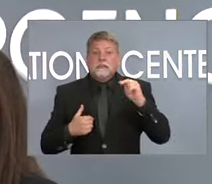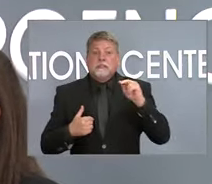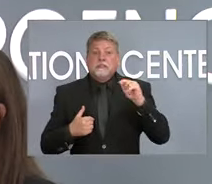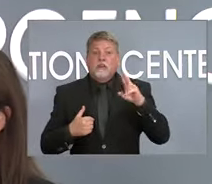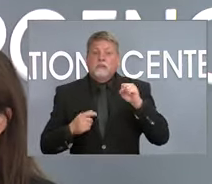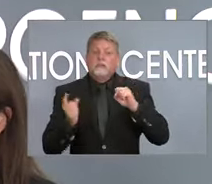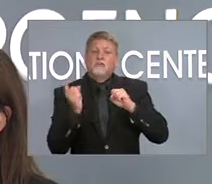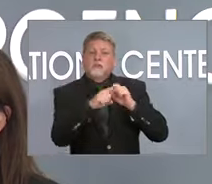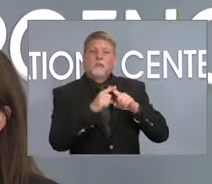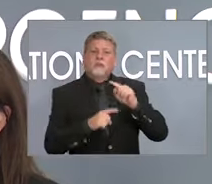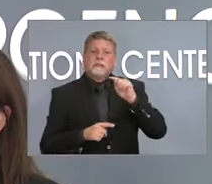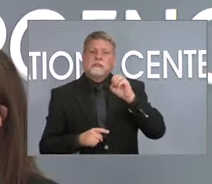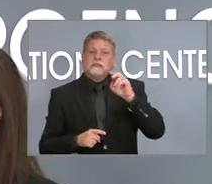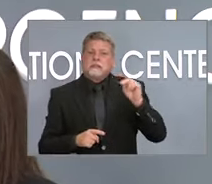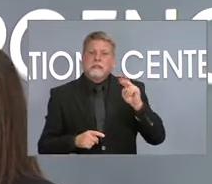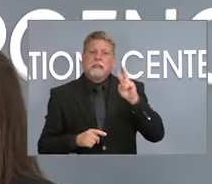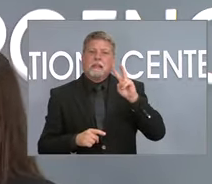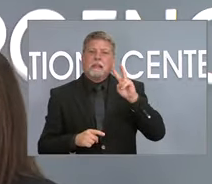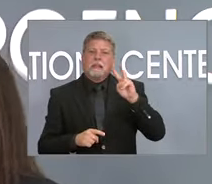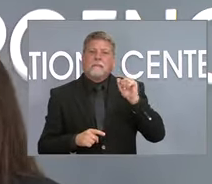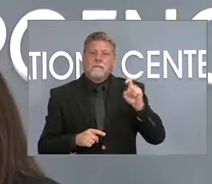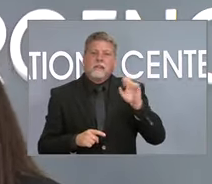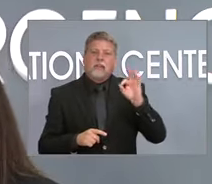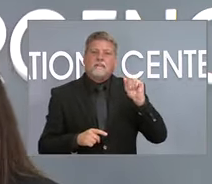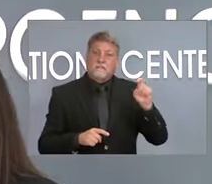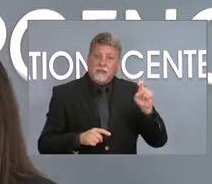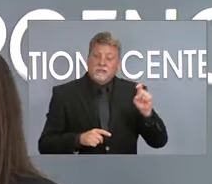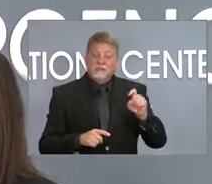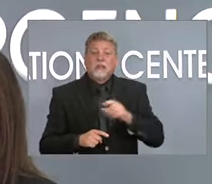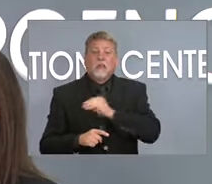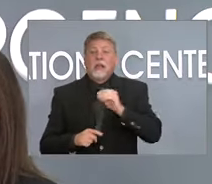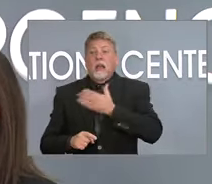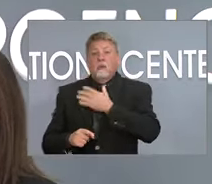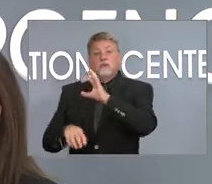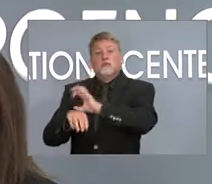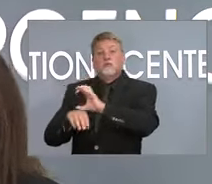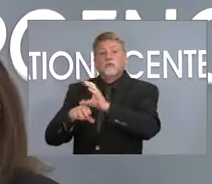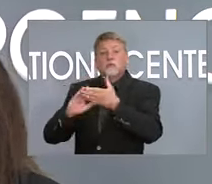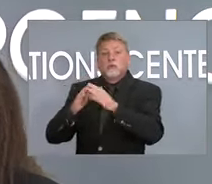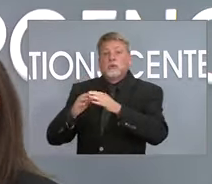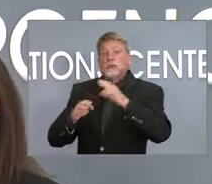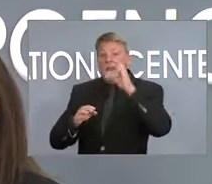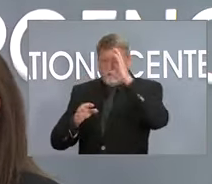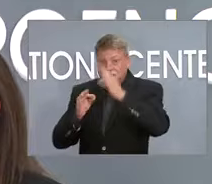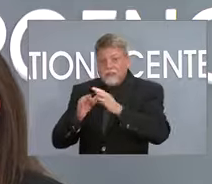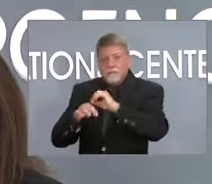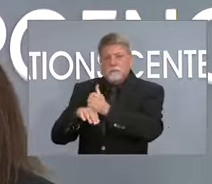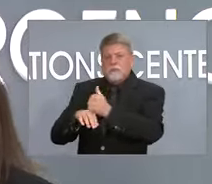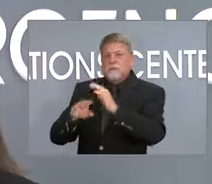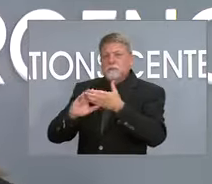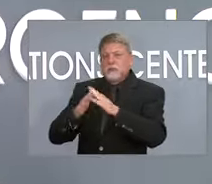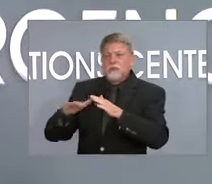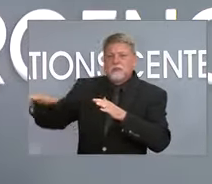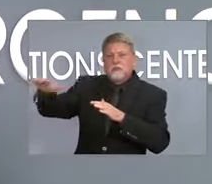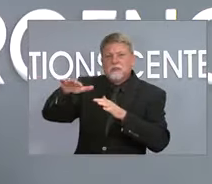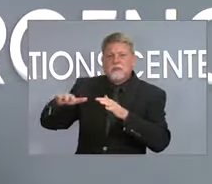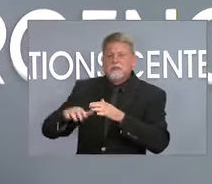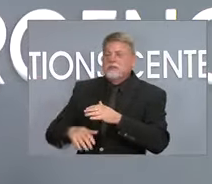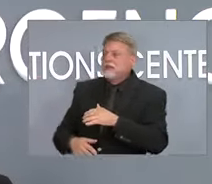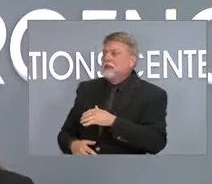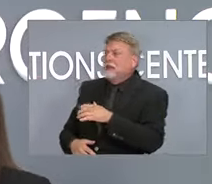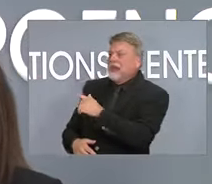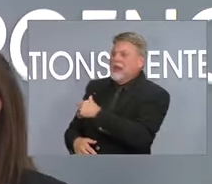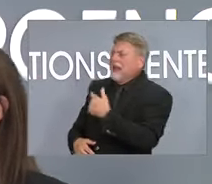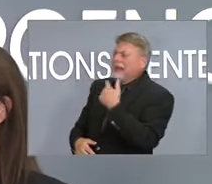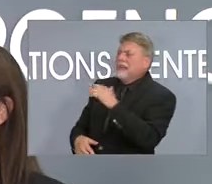information. Hope we are able to work with our faith community to get more vaccines. But we have more work to do. I'm sorry, I meant to say. I may have said